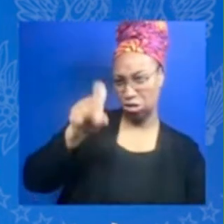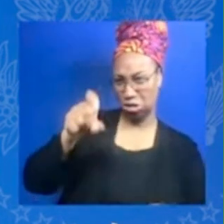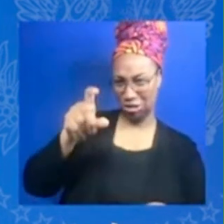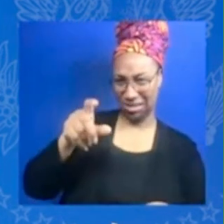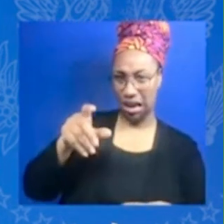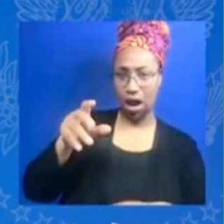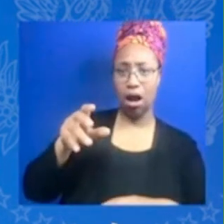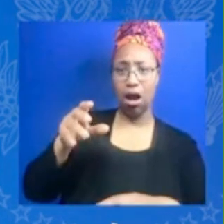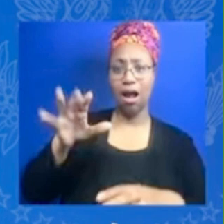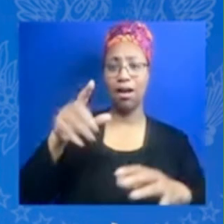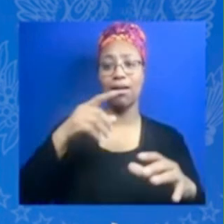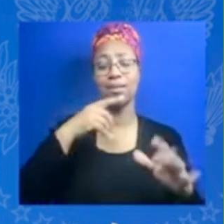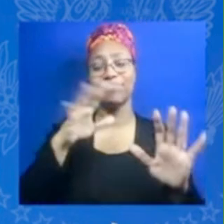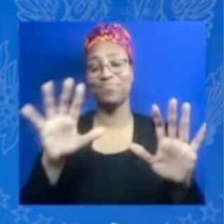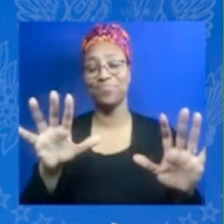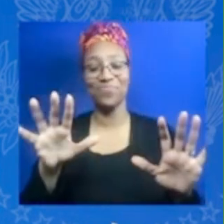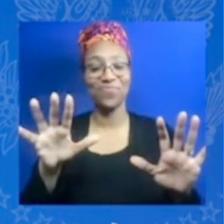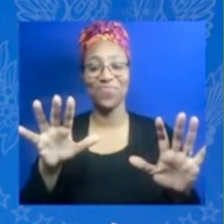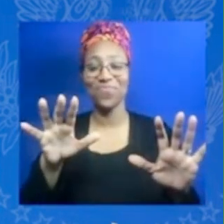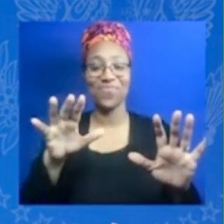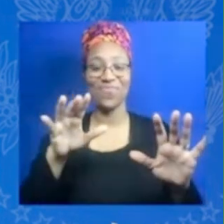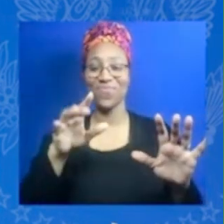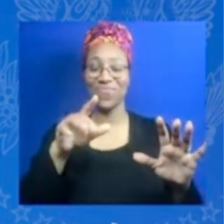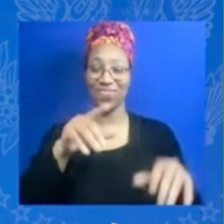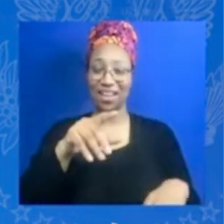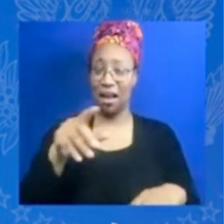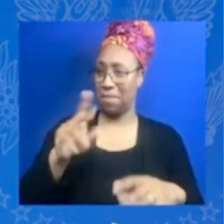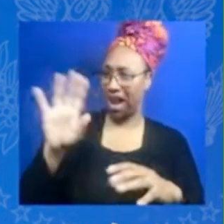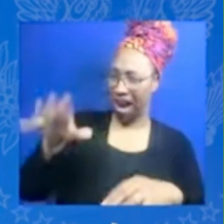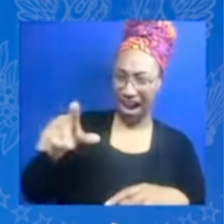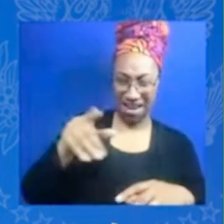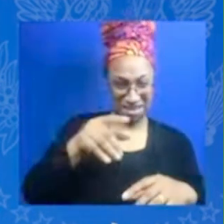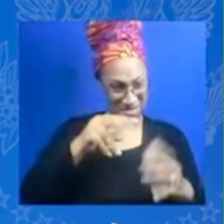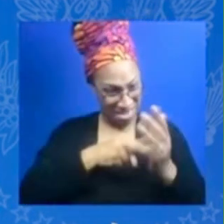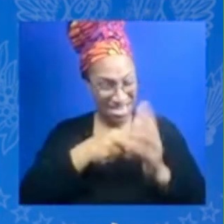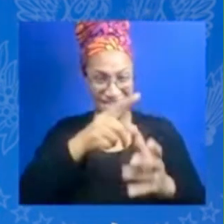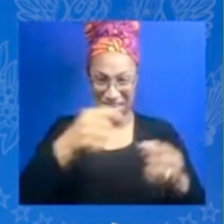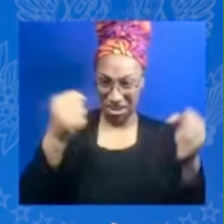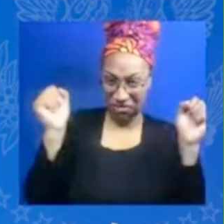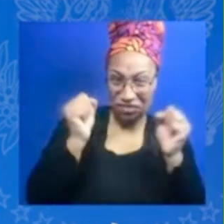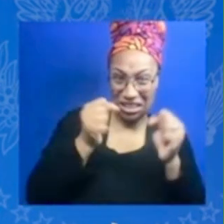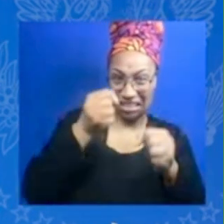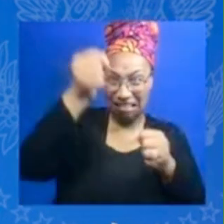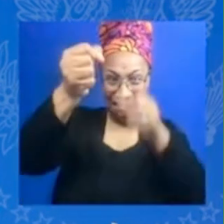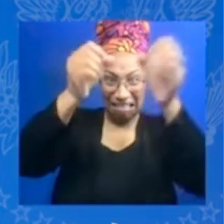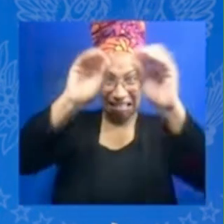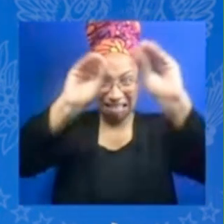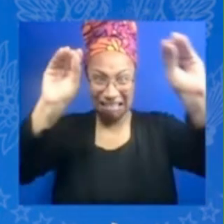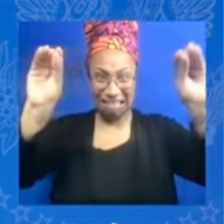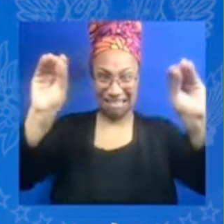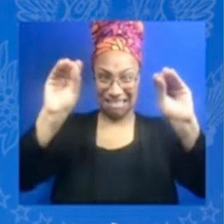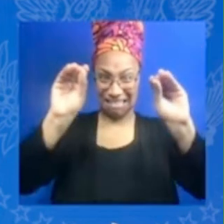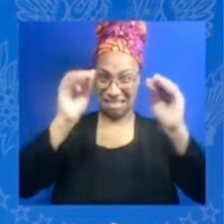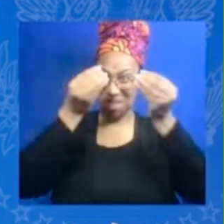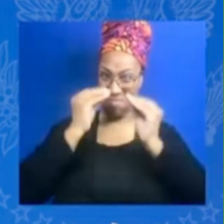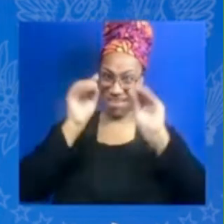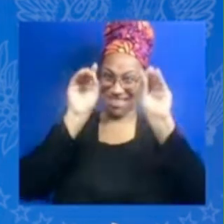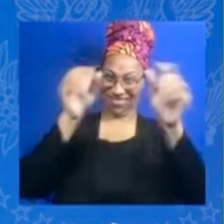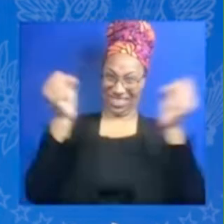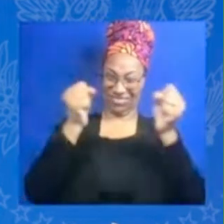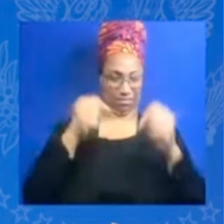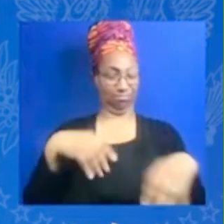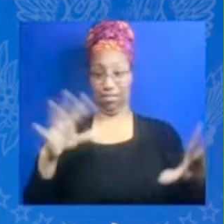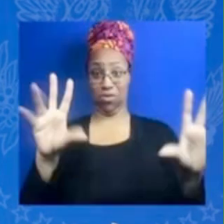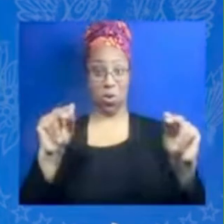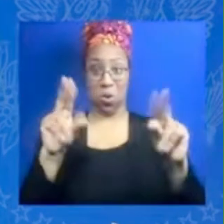that stuff in the refrigerator but it's like I was seriously but I was I was so determined to go after more